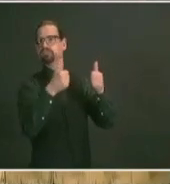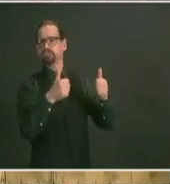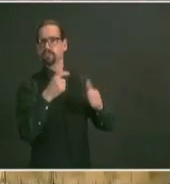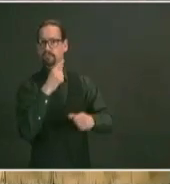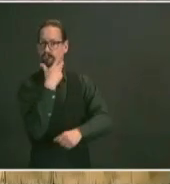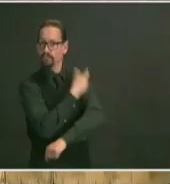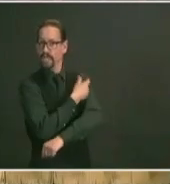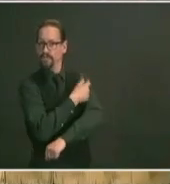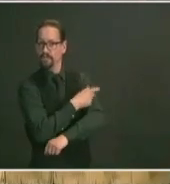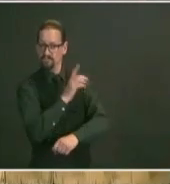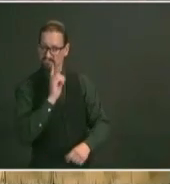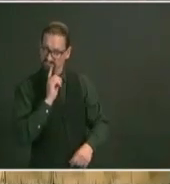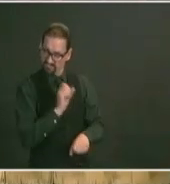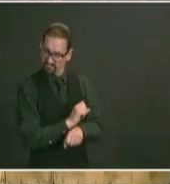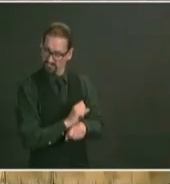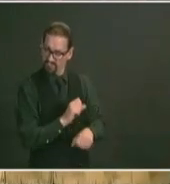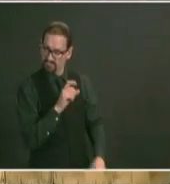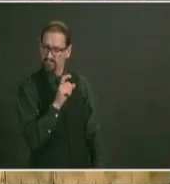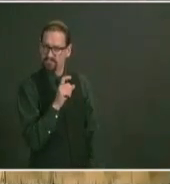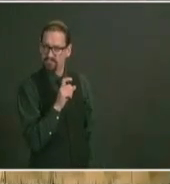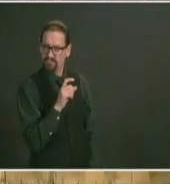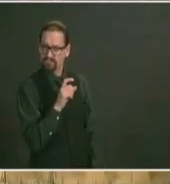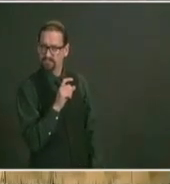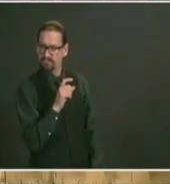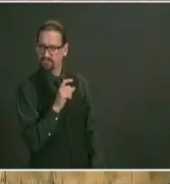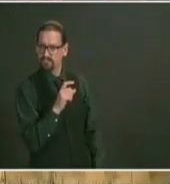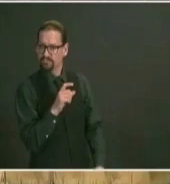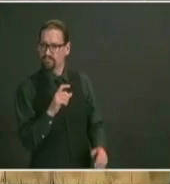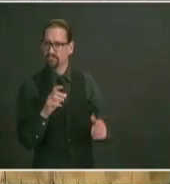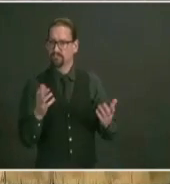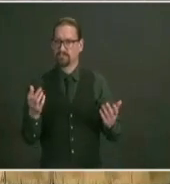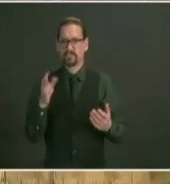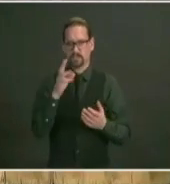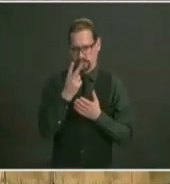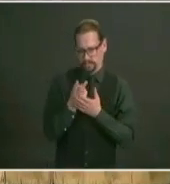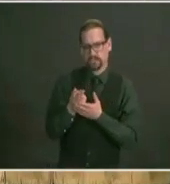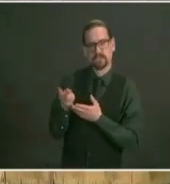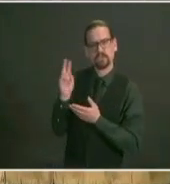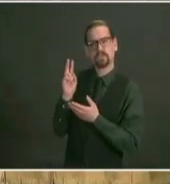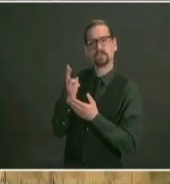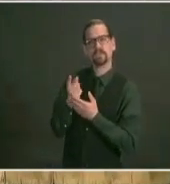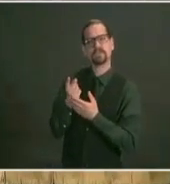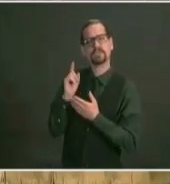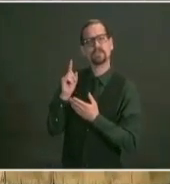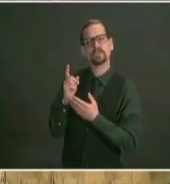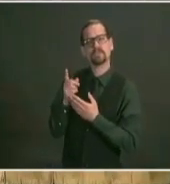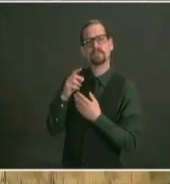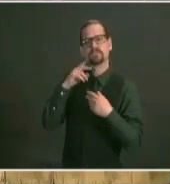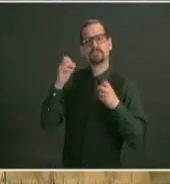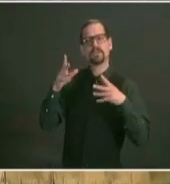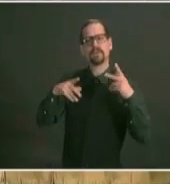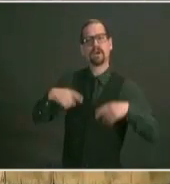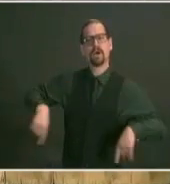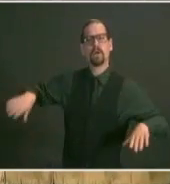tens of thousands of people on a fool's errand this past couple of weeks this past week specifically because you open it up for 160